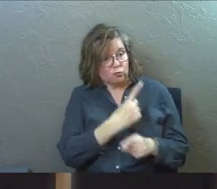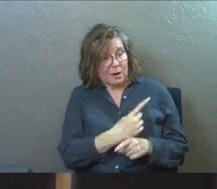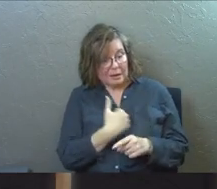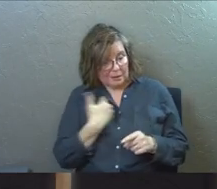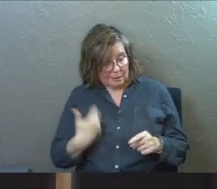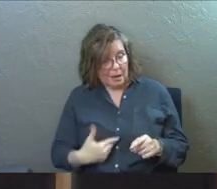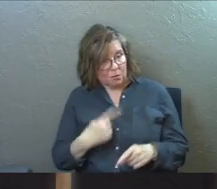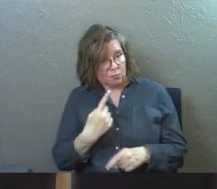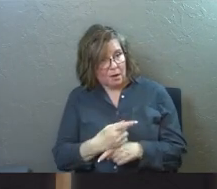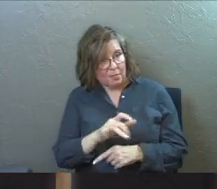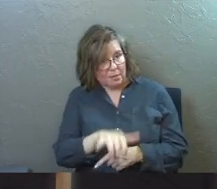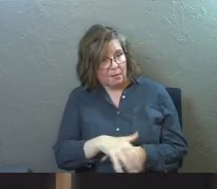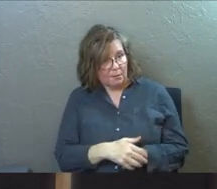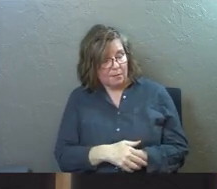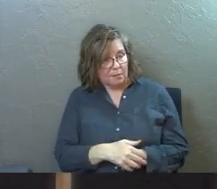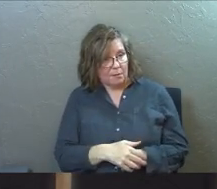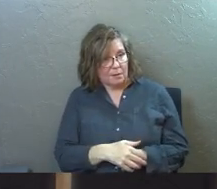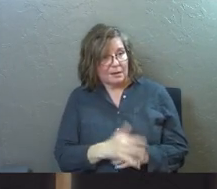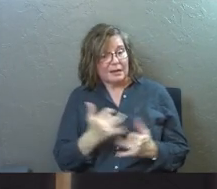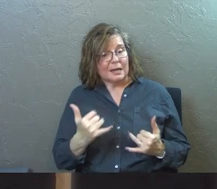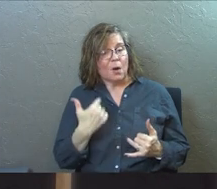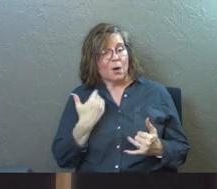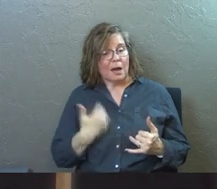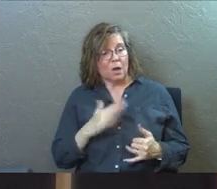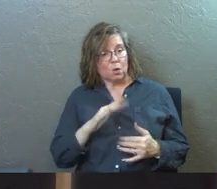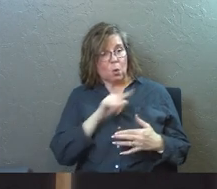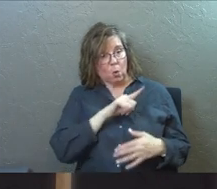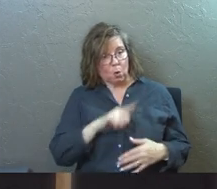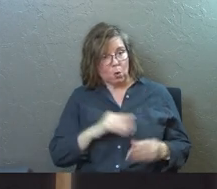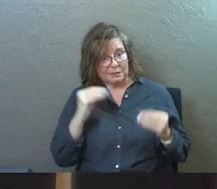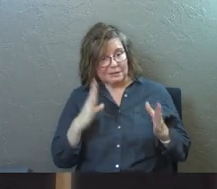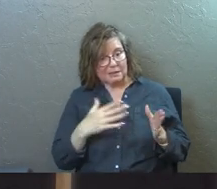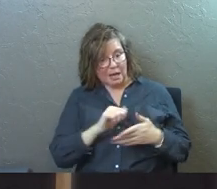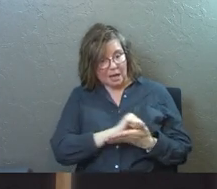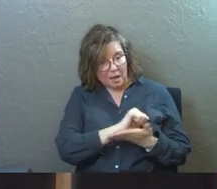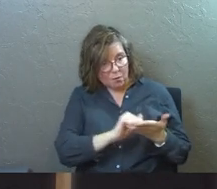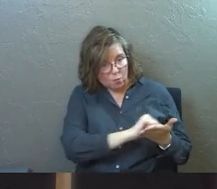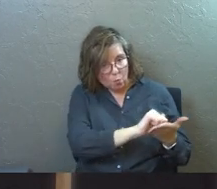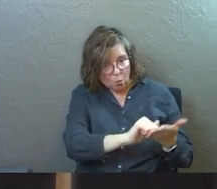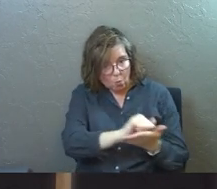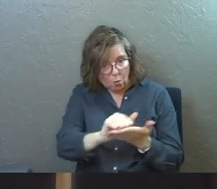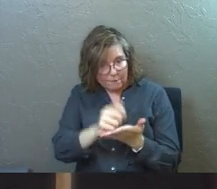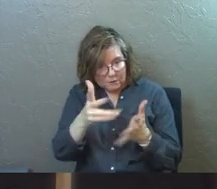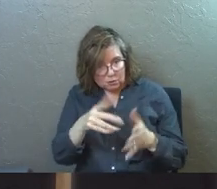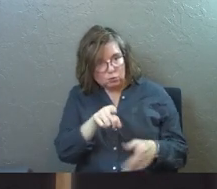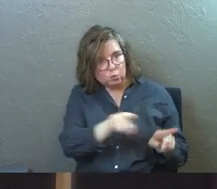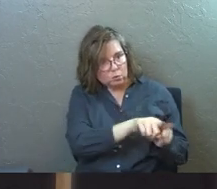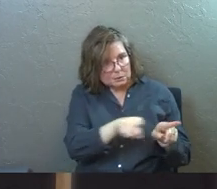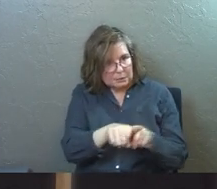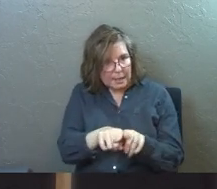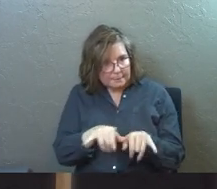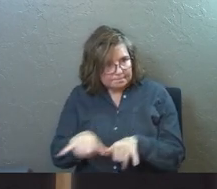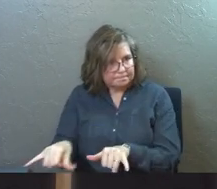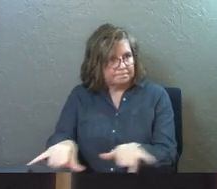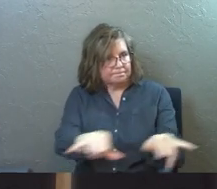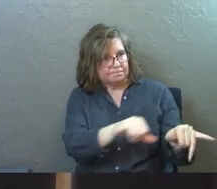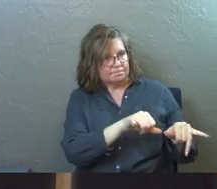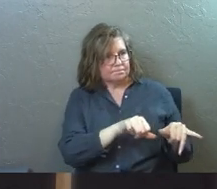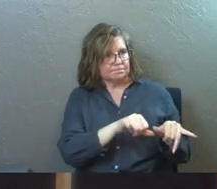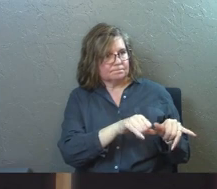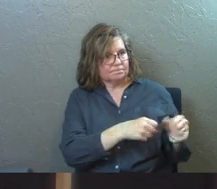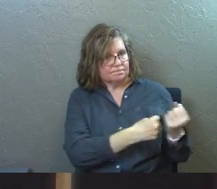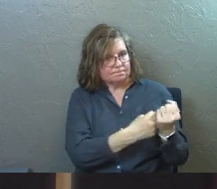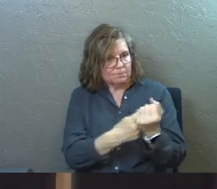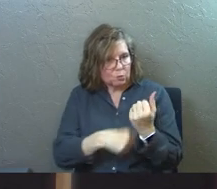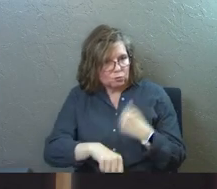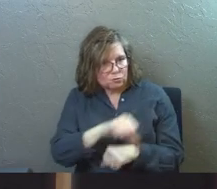for that is what I am. Now that I, your Lord and teacher, have washed your feet, you also should wash one another's